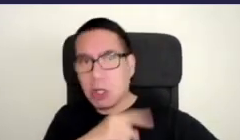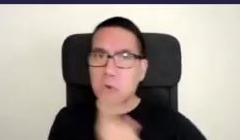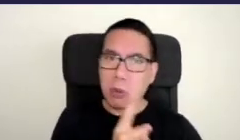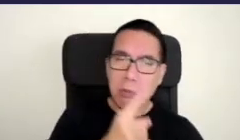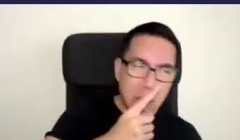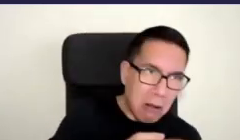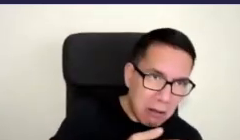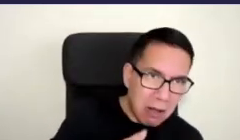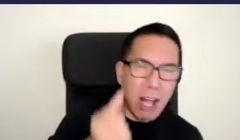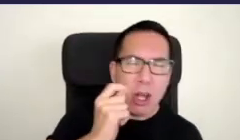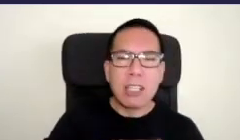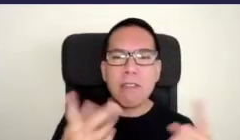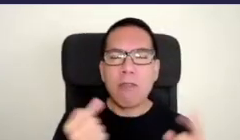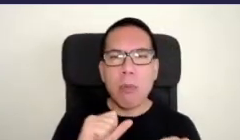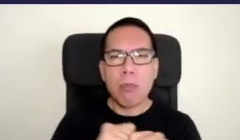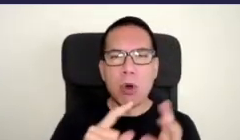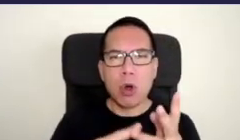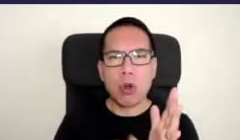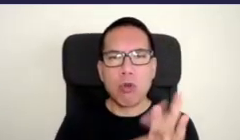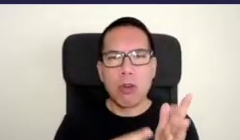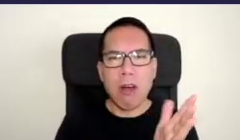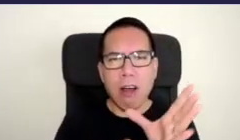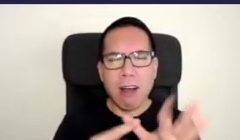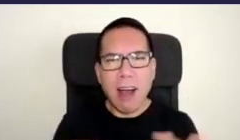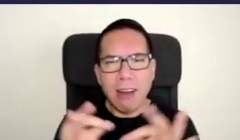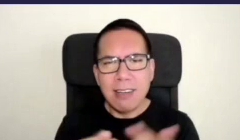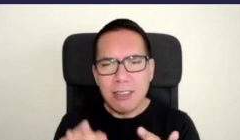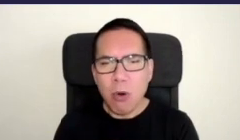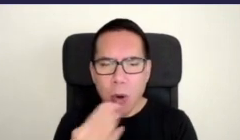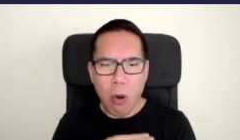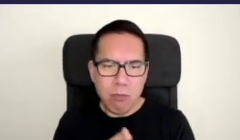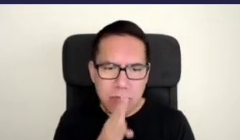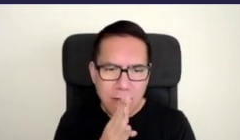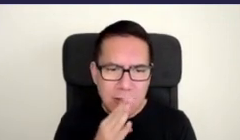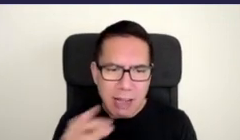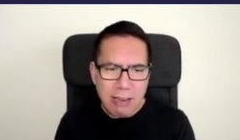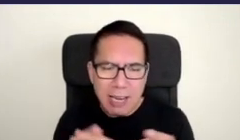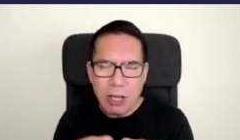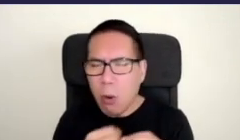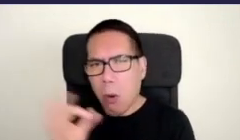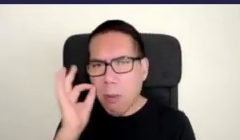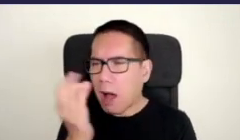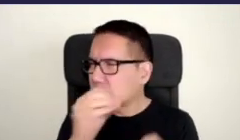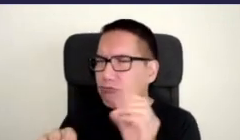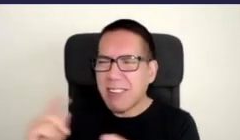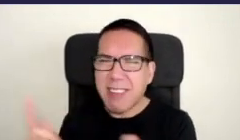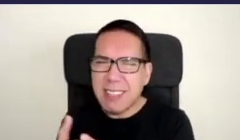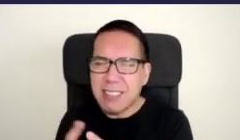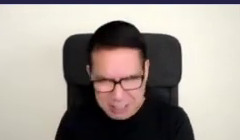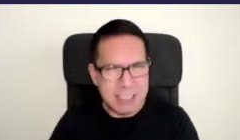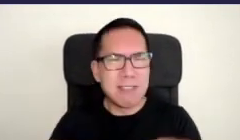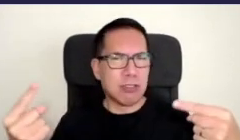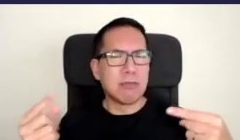from guerrilla gardening private gardening government plantings and there are challenges of course